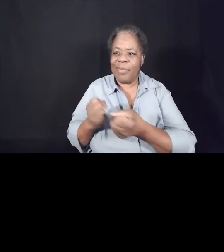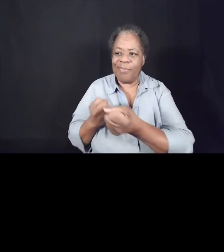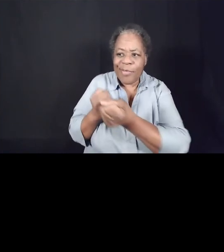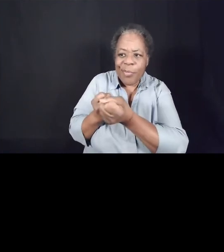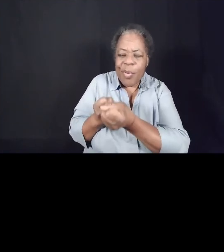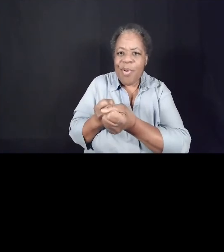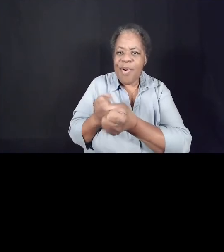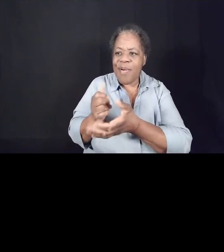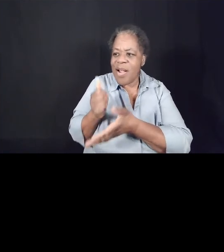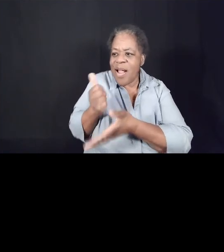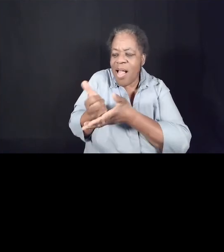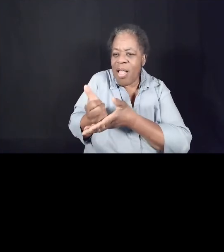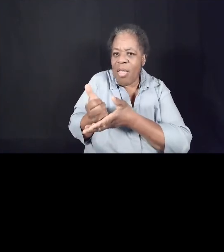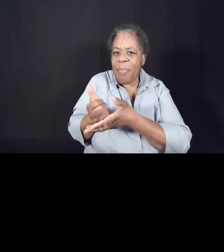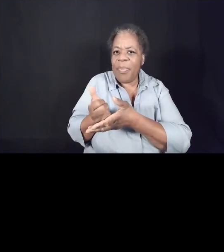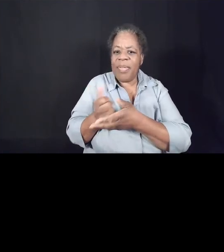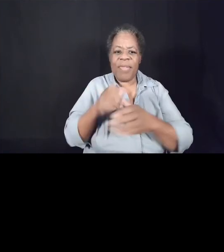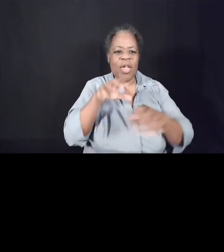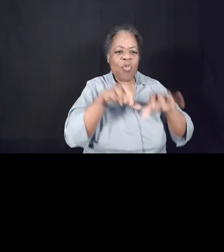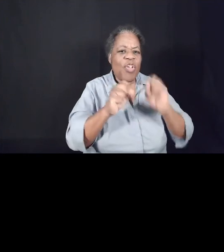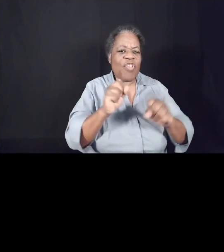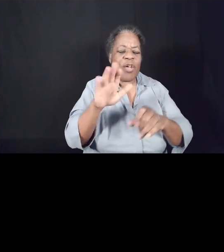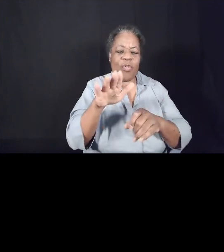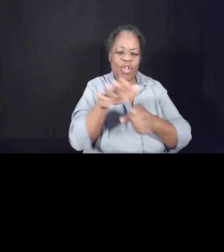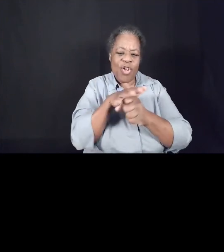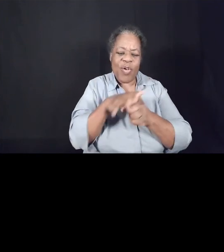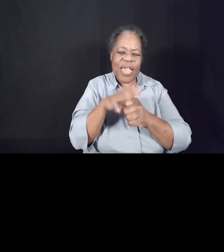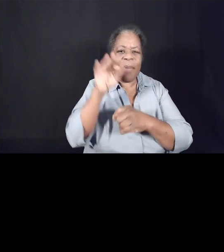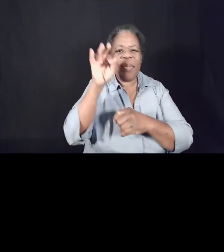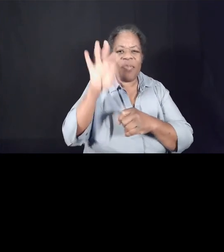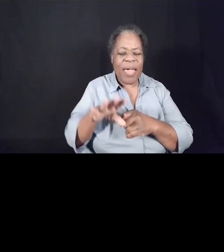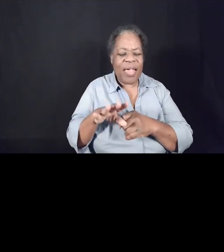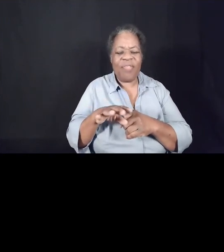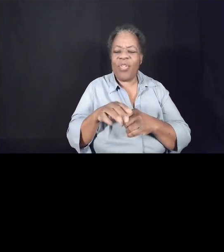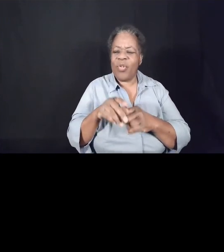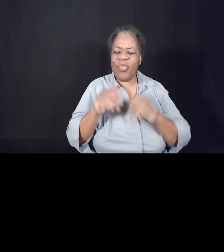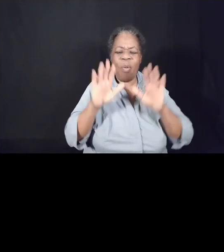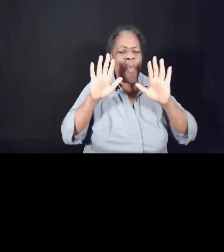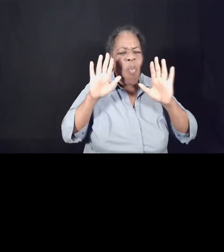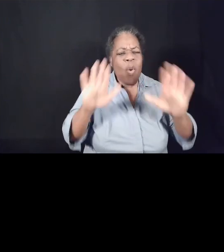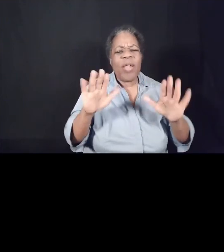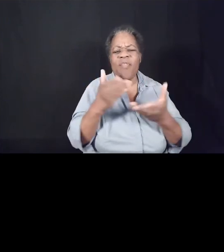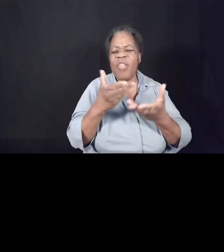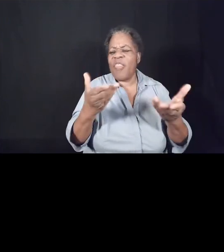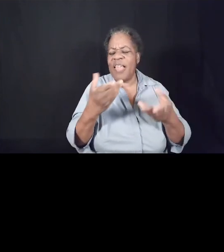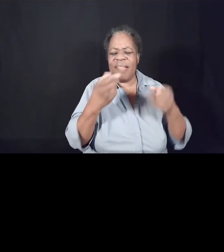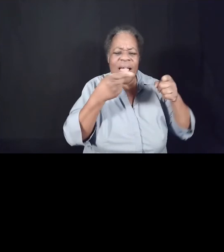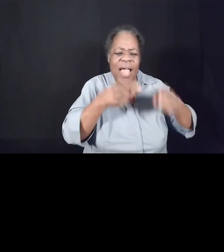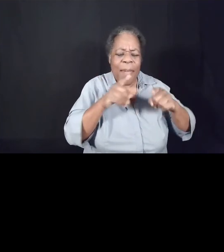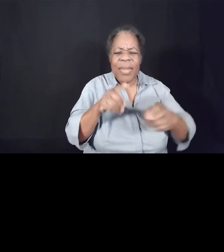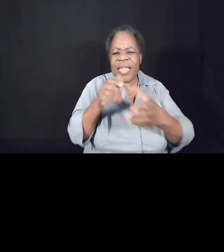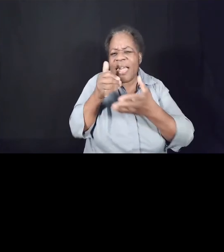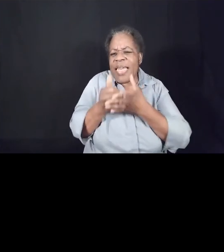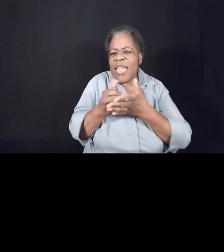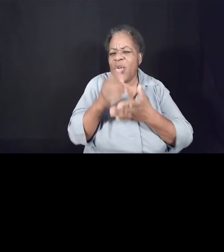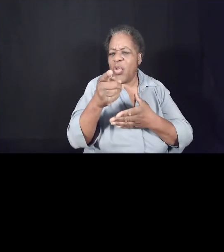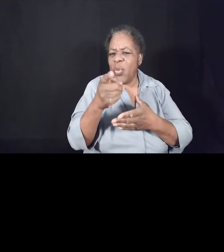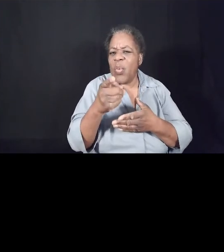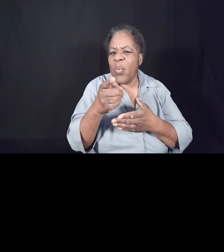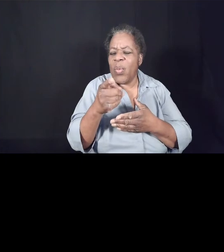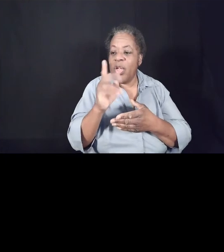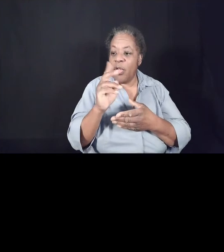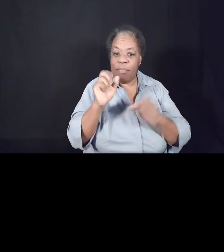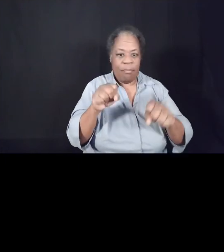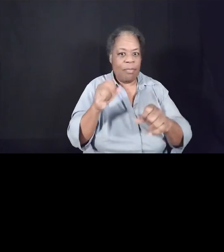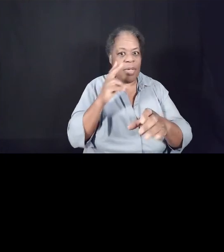campus pastor and you can learn a lot more. There are some amazing things that are already happening near you. You can join us